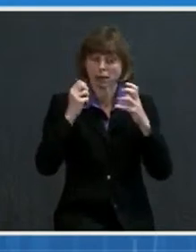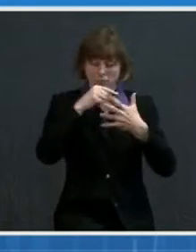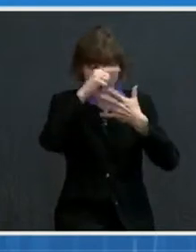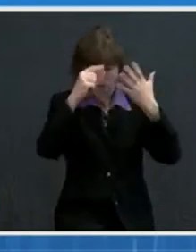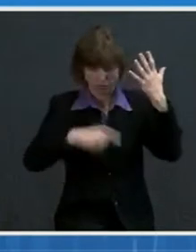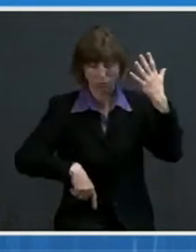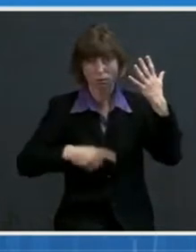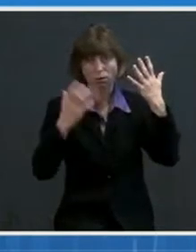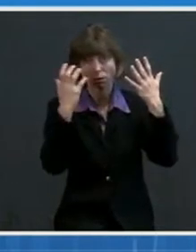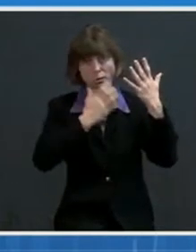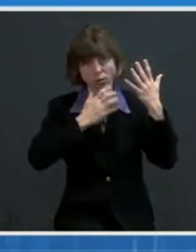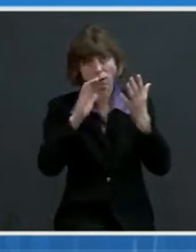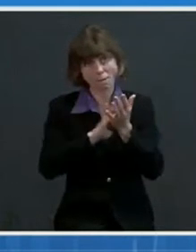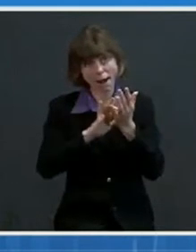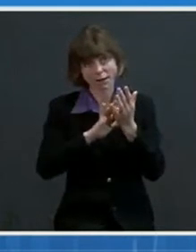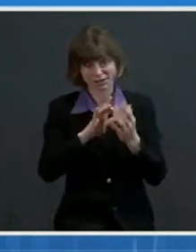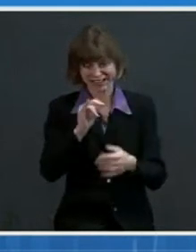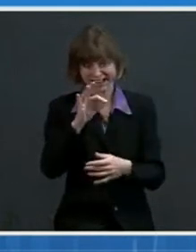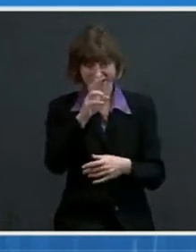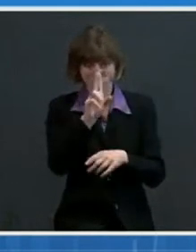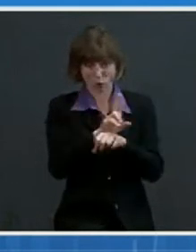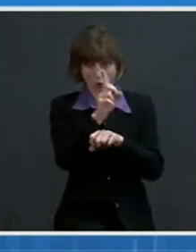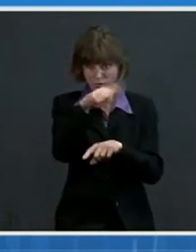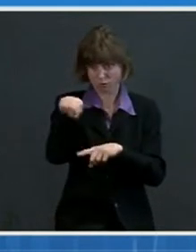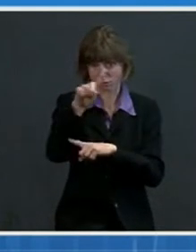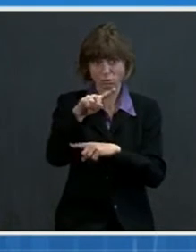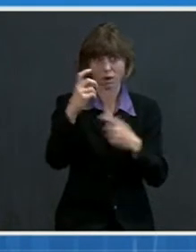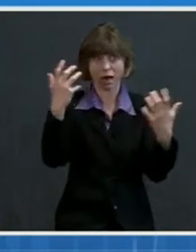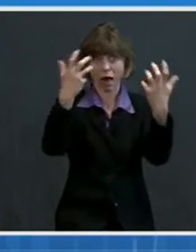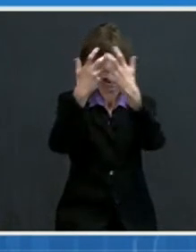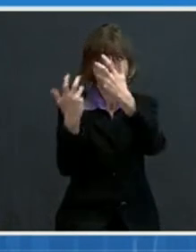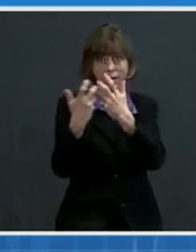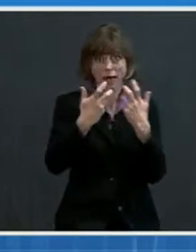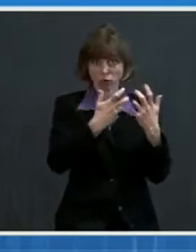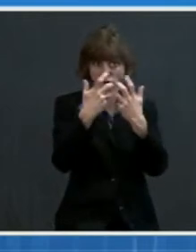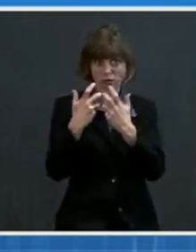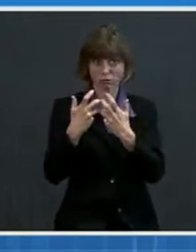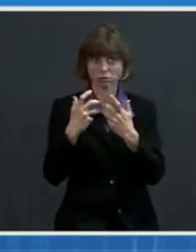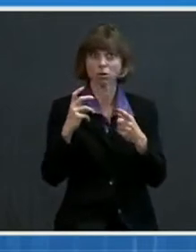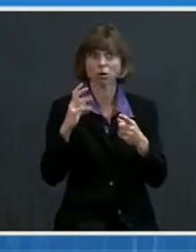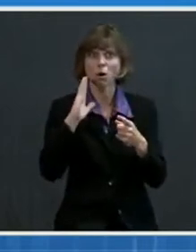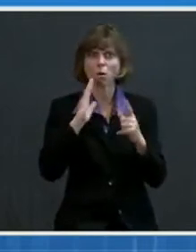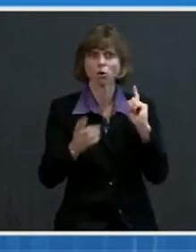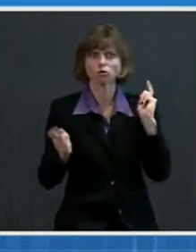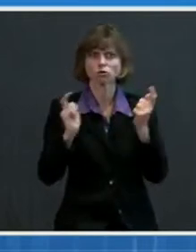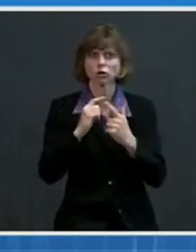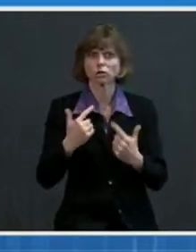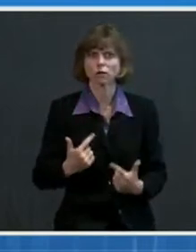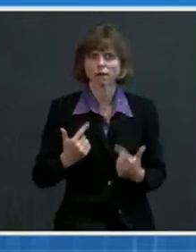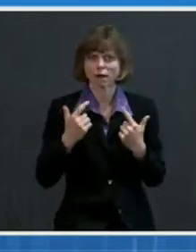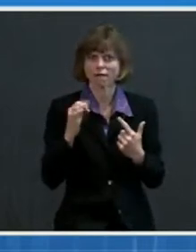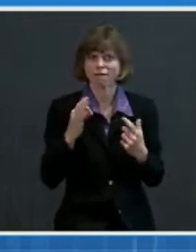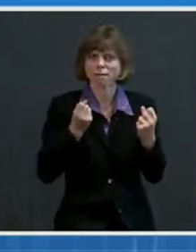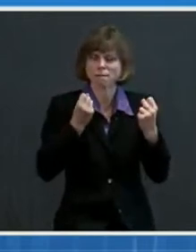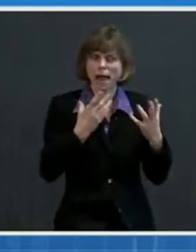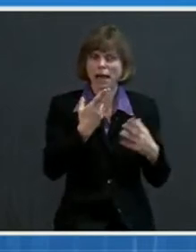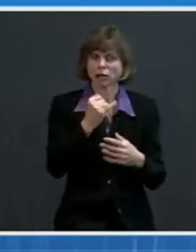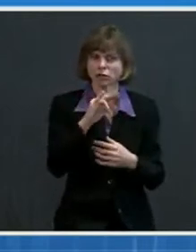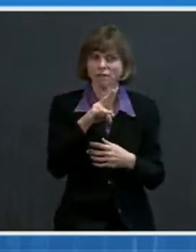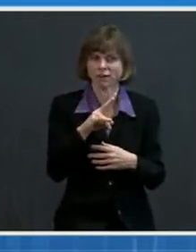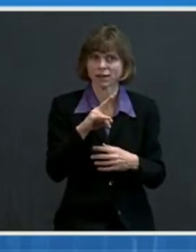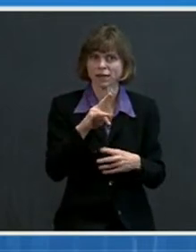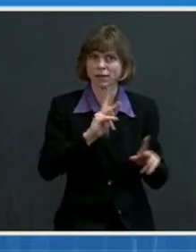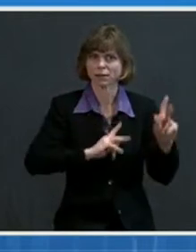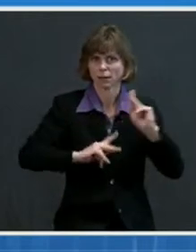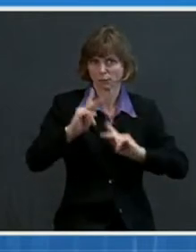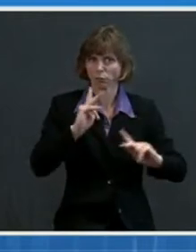combinations, have transcribed, has transformed, excuse me, the life of HIV-infected individuals,